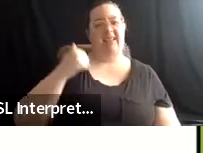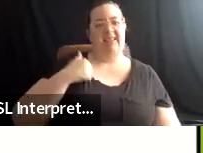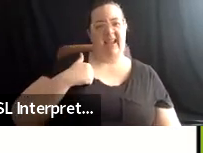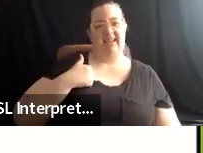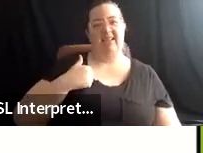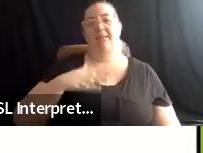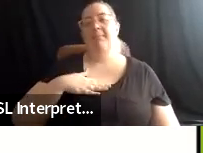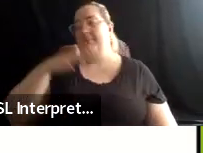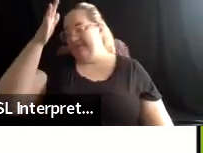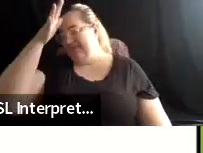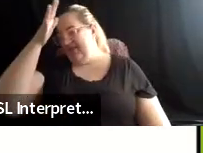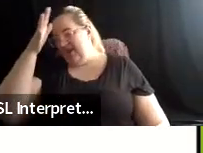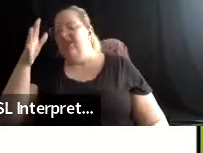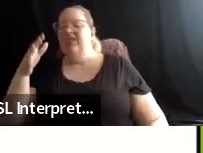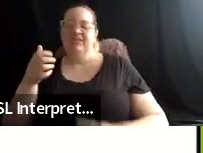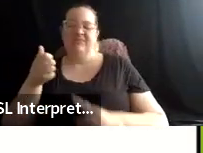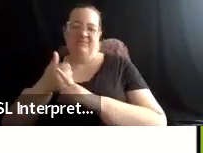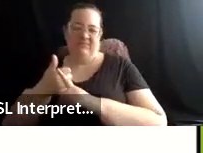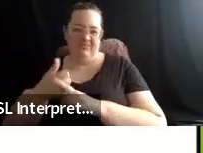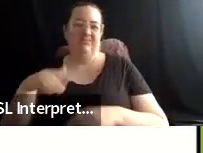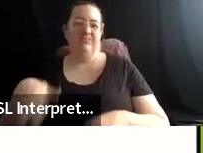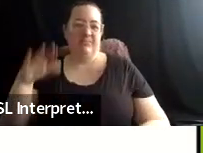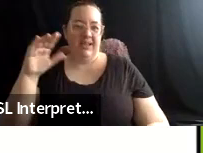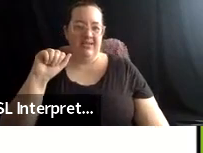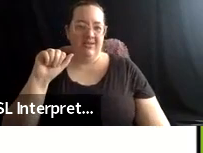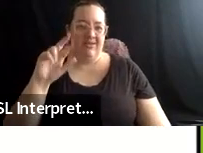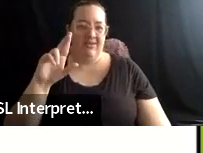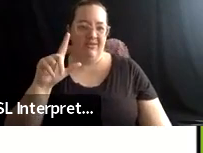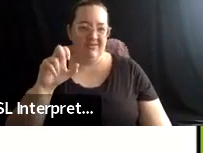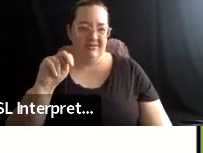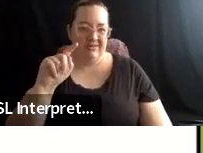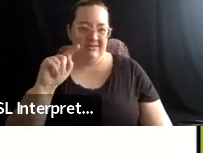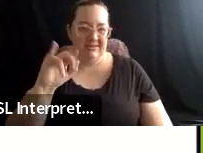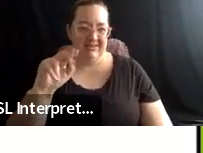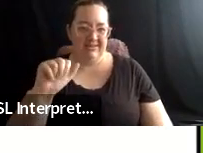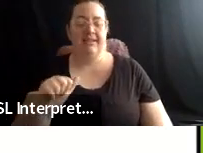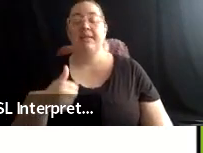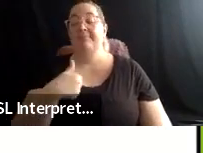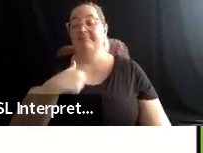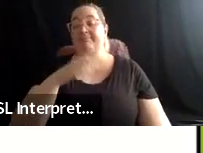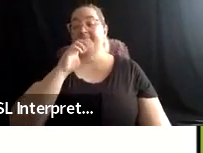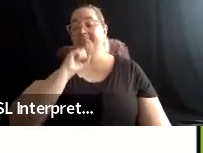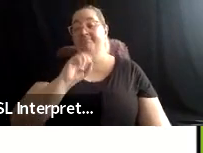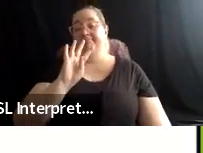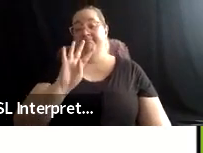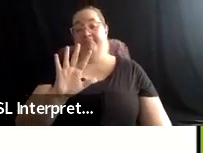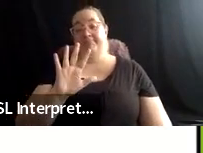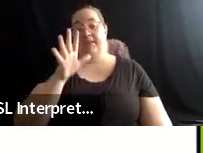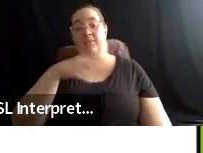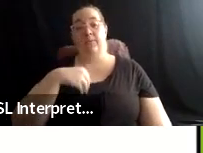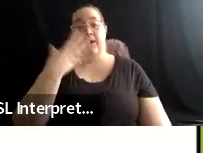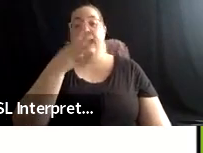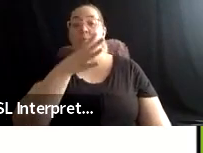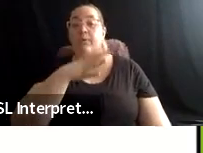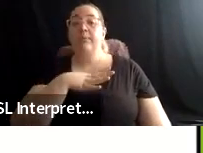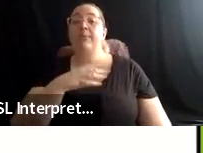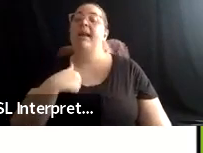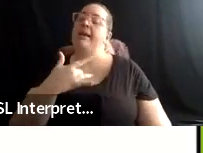colonization in my family's history. I'm a 45 year old white woman. I generally use she pronouns, but I'm open to others.